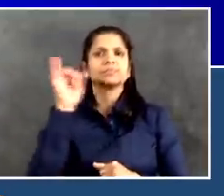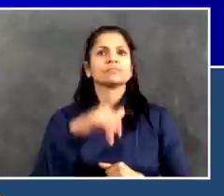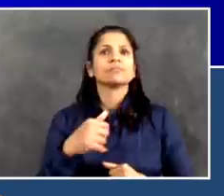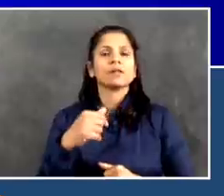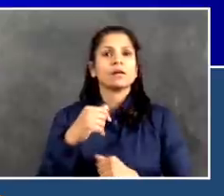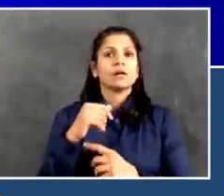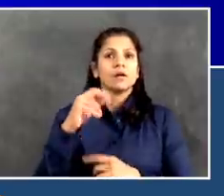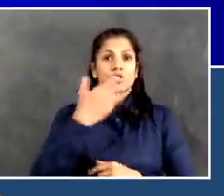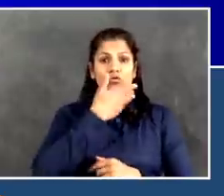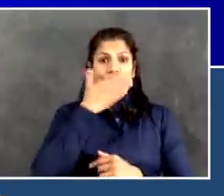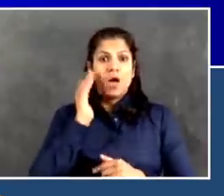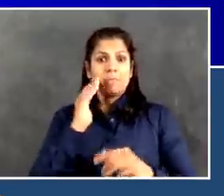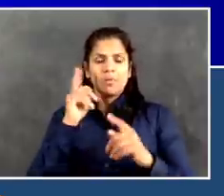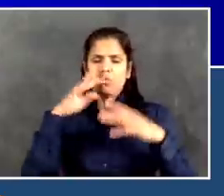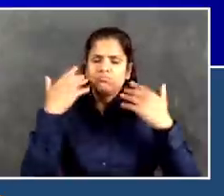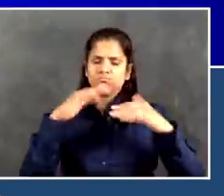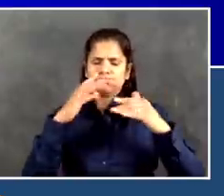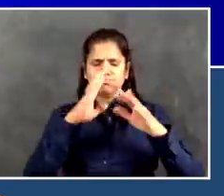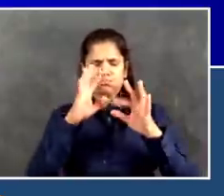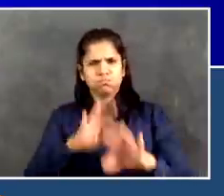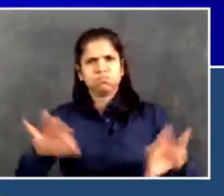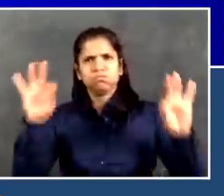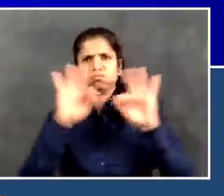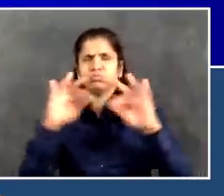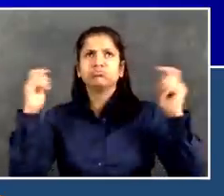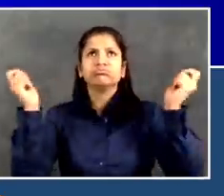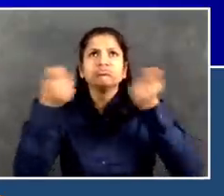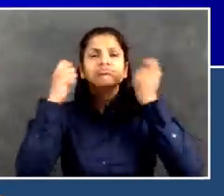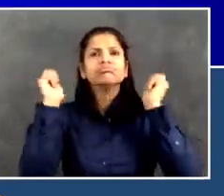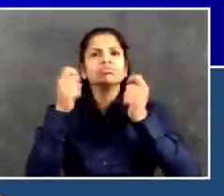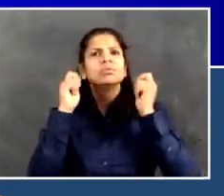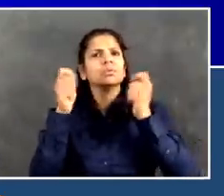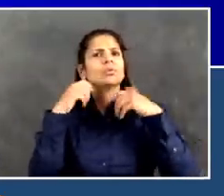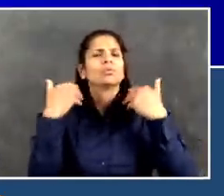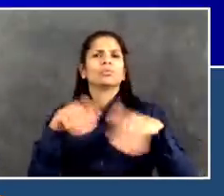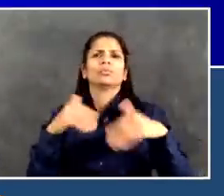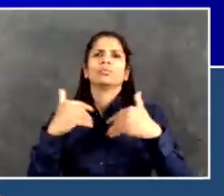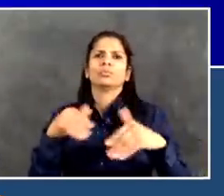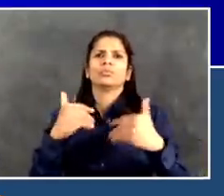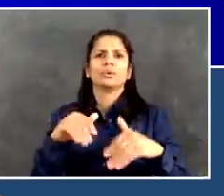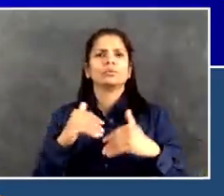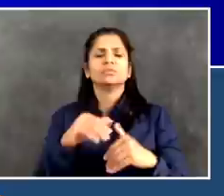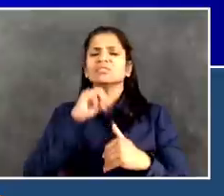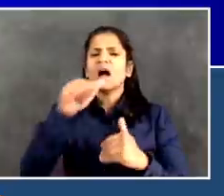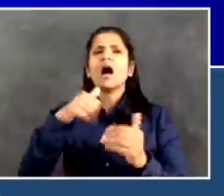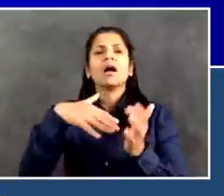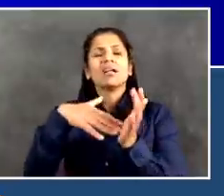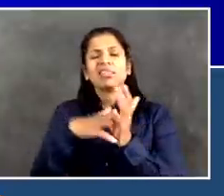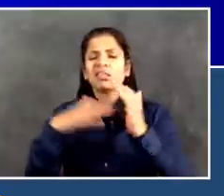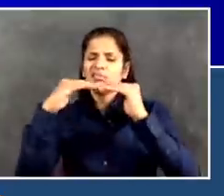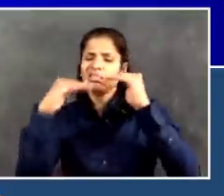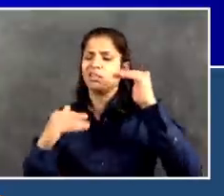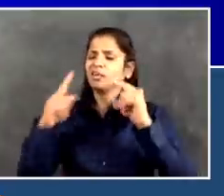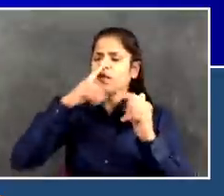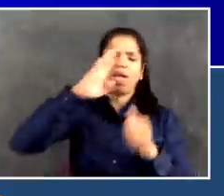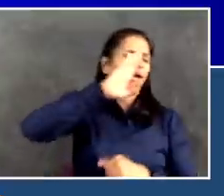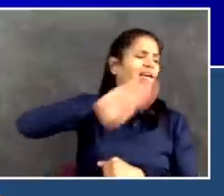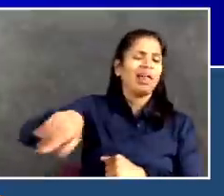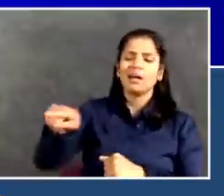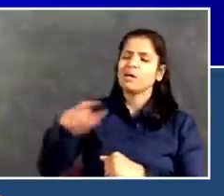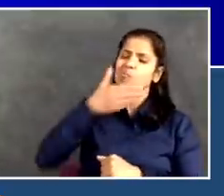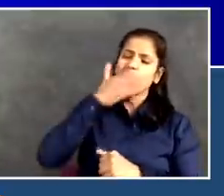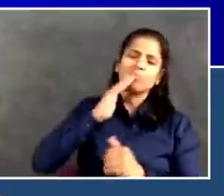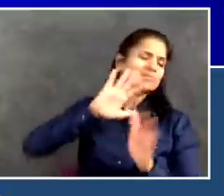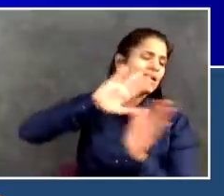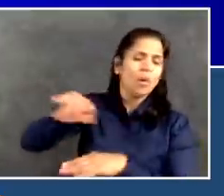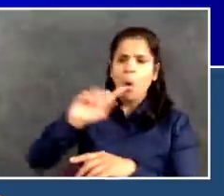this was a place where everyone has a chance, a chance to achieve their dreams, their goals. Everyone is respected. You know,